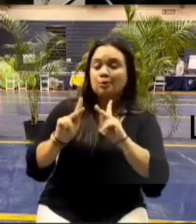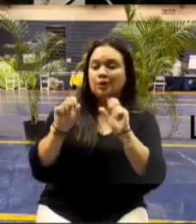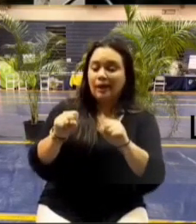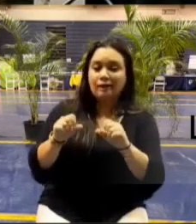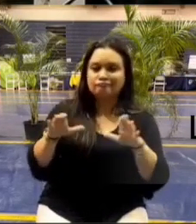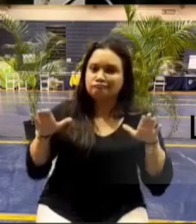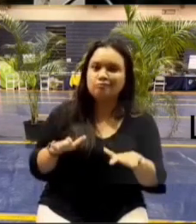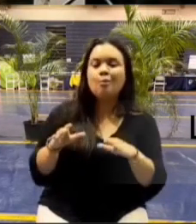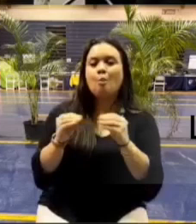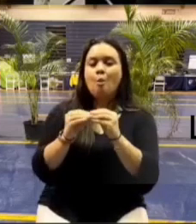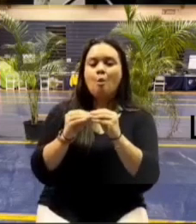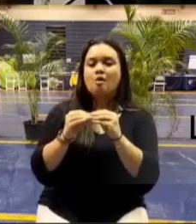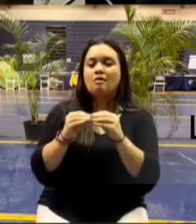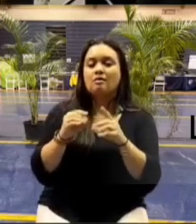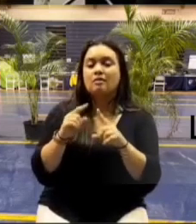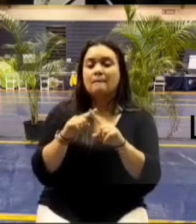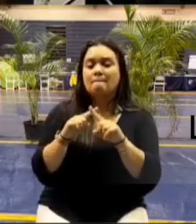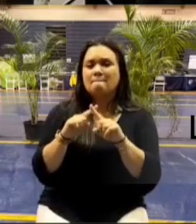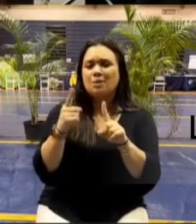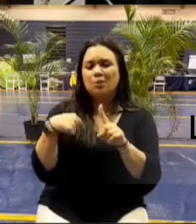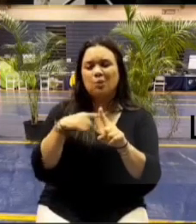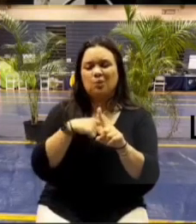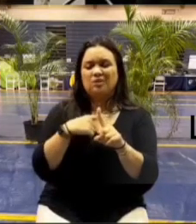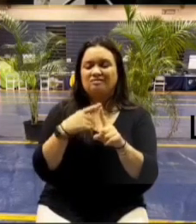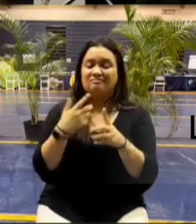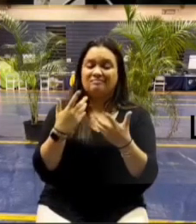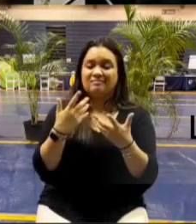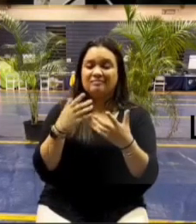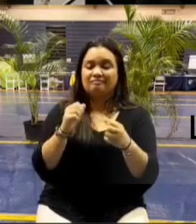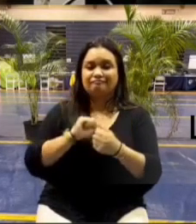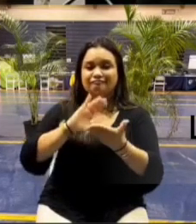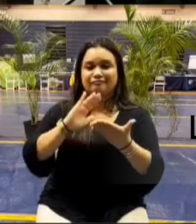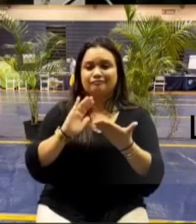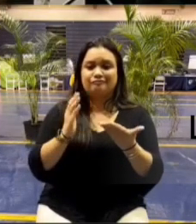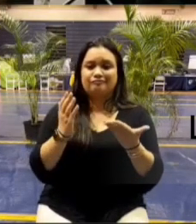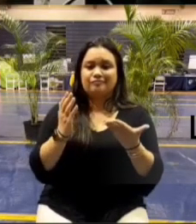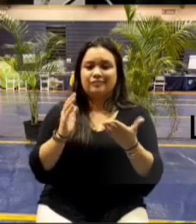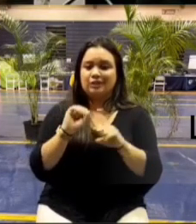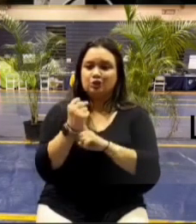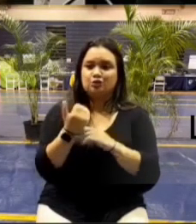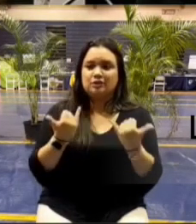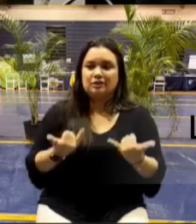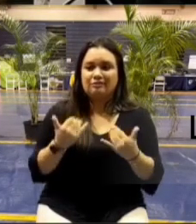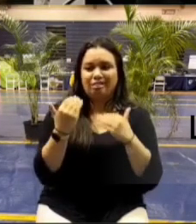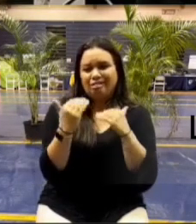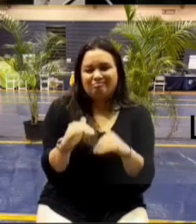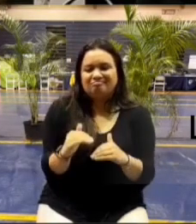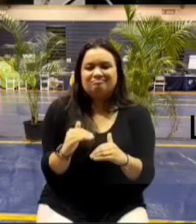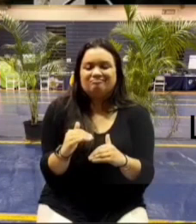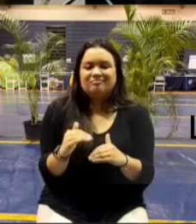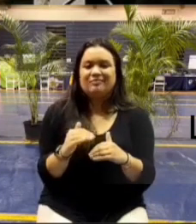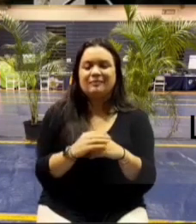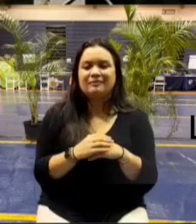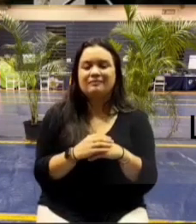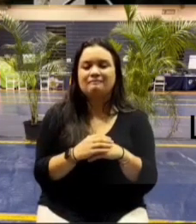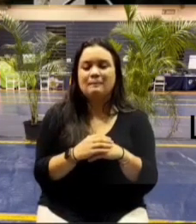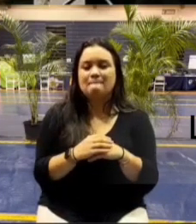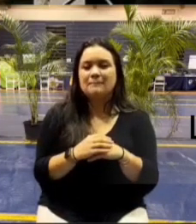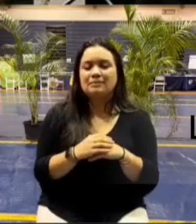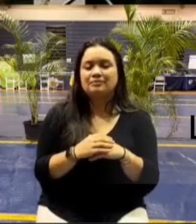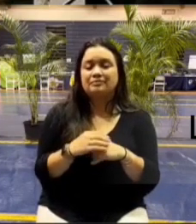um you know we're dealing with the situation that we have right now with all the experts that we've already called in um we